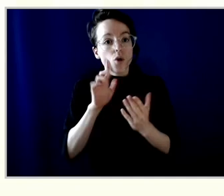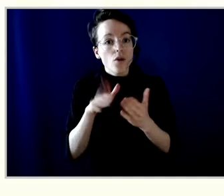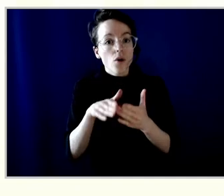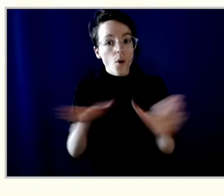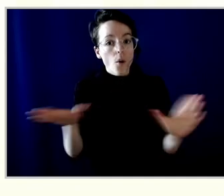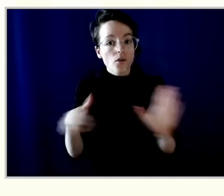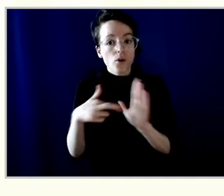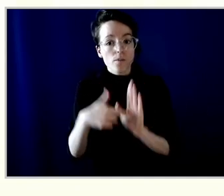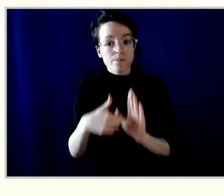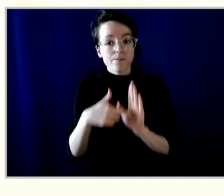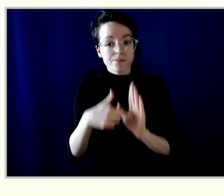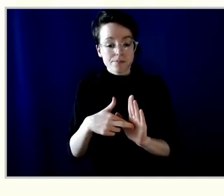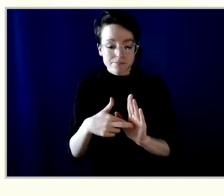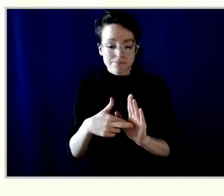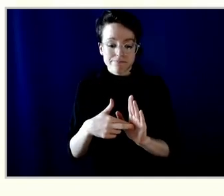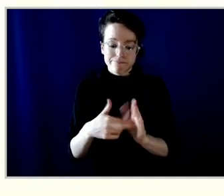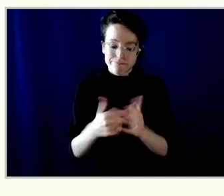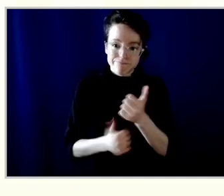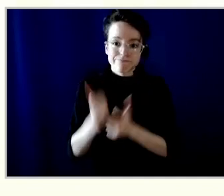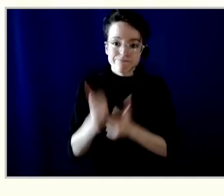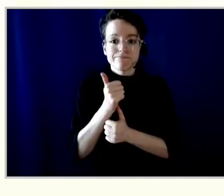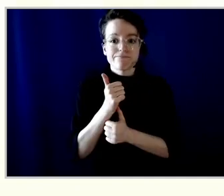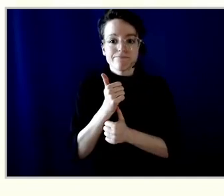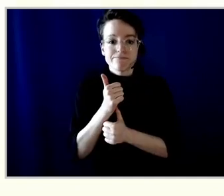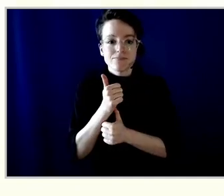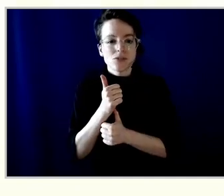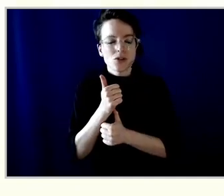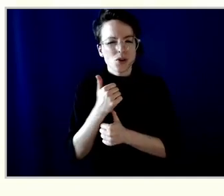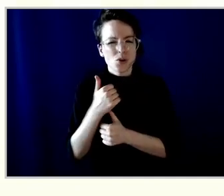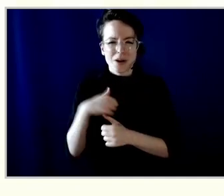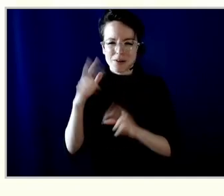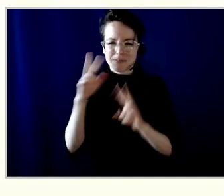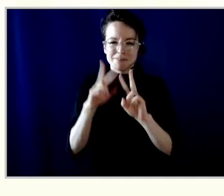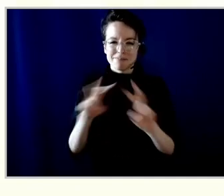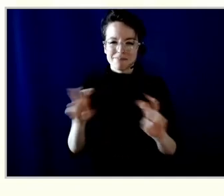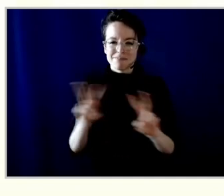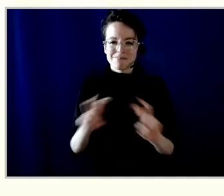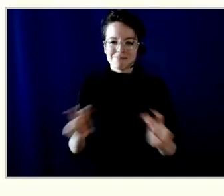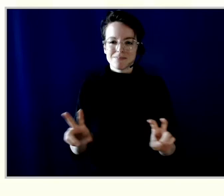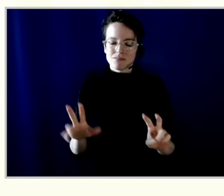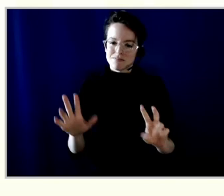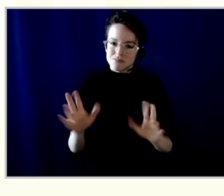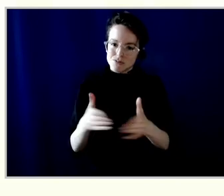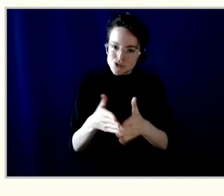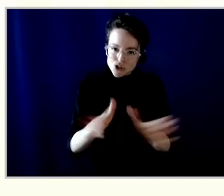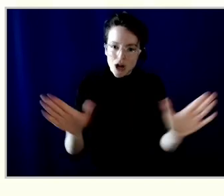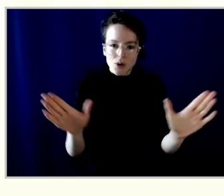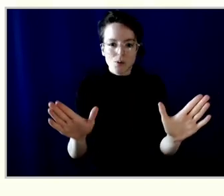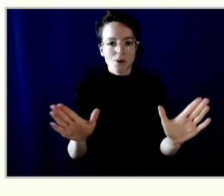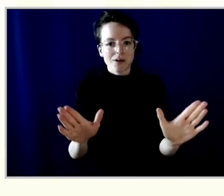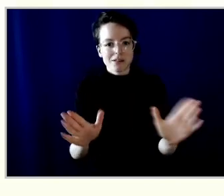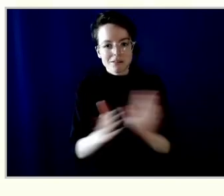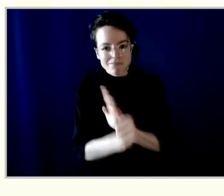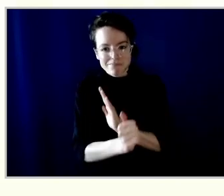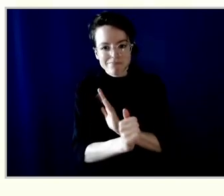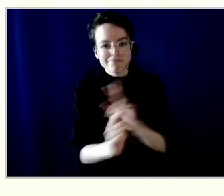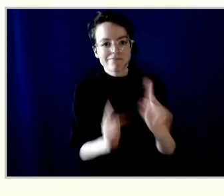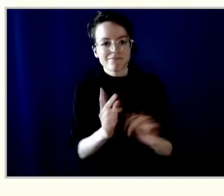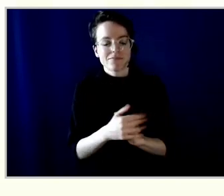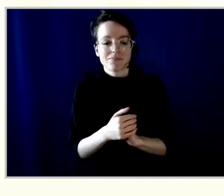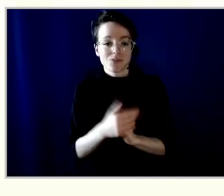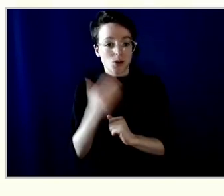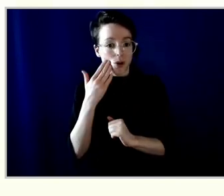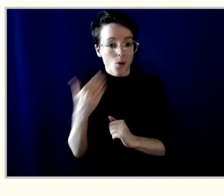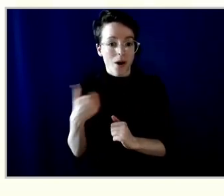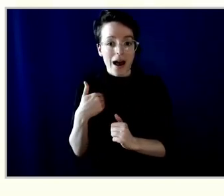we are looking at our overall talent pipeline. So the senior leadership, so there is executive team, of course, and then we have a broad senior